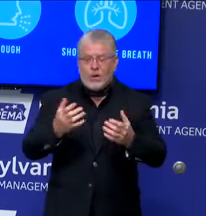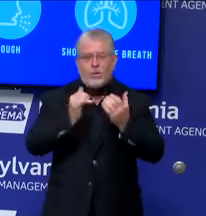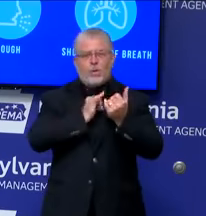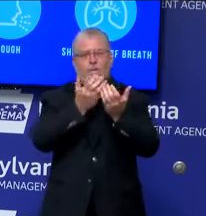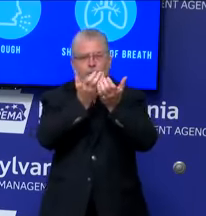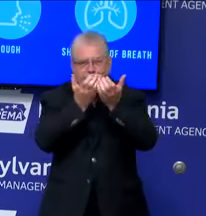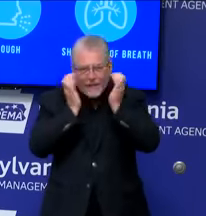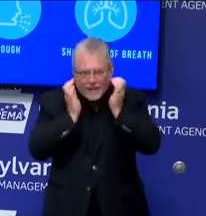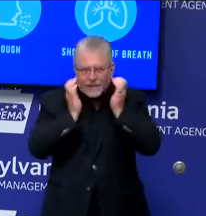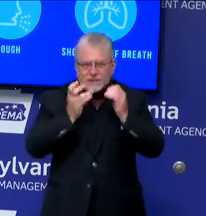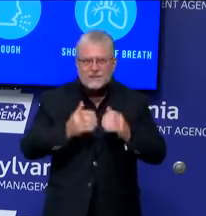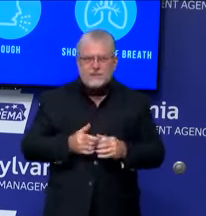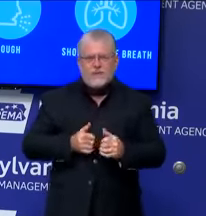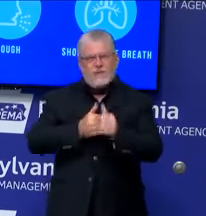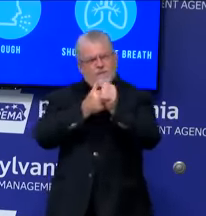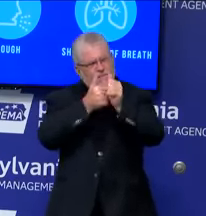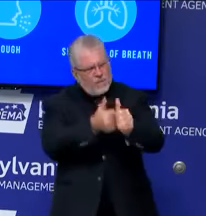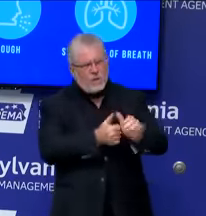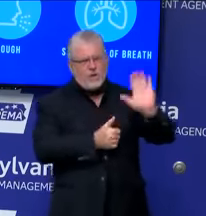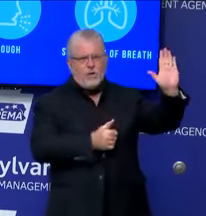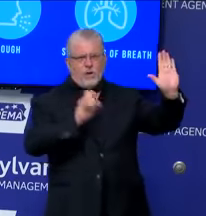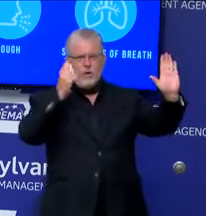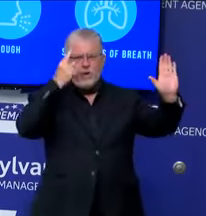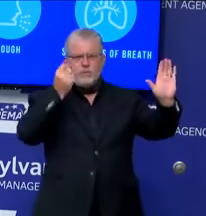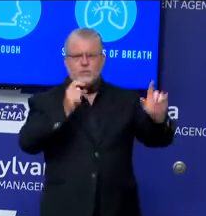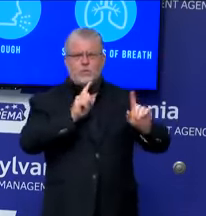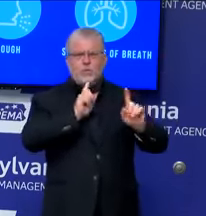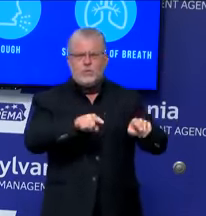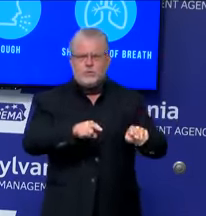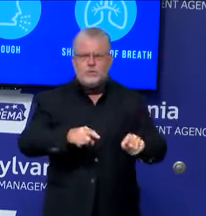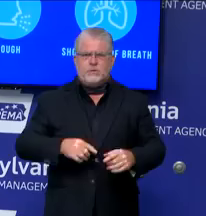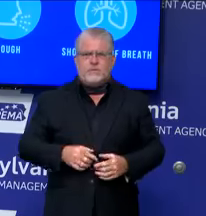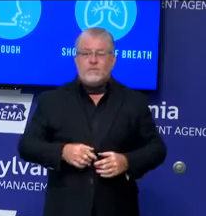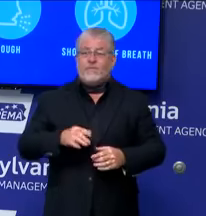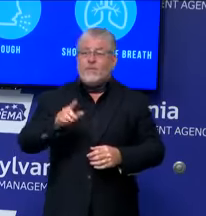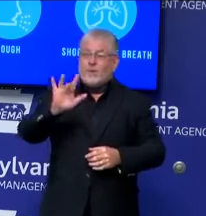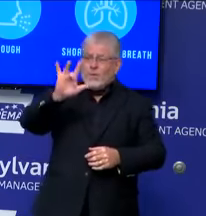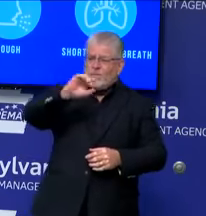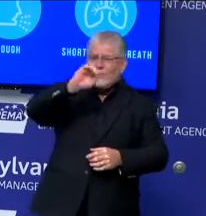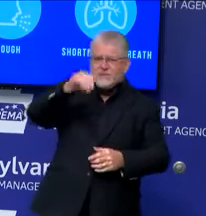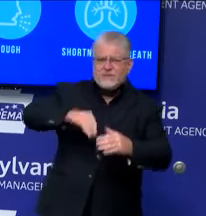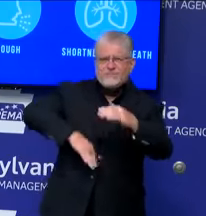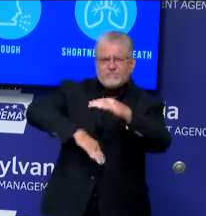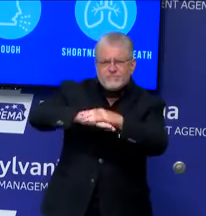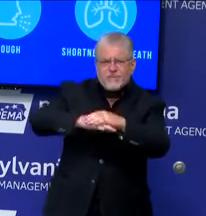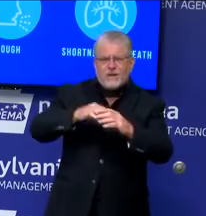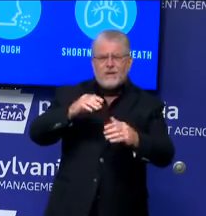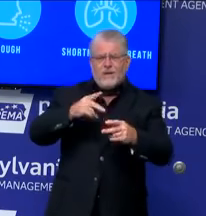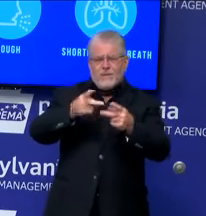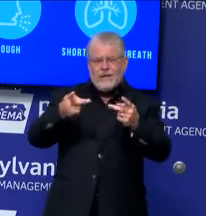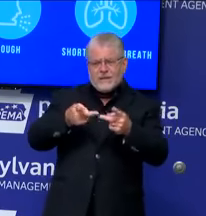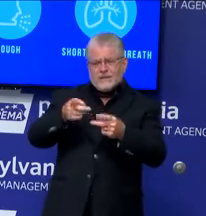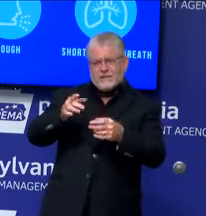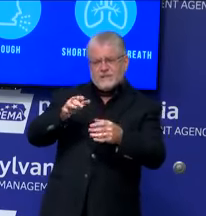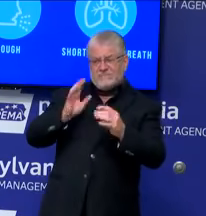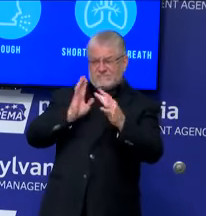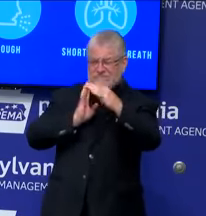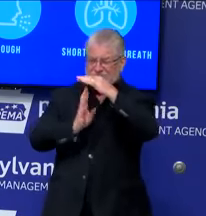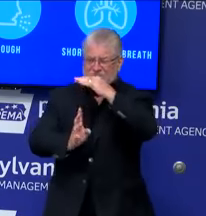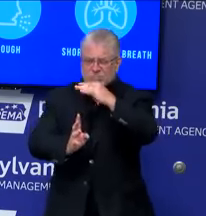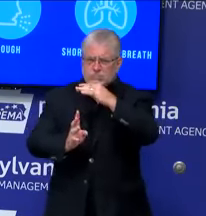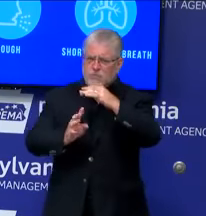in terms of the 25% in restaurants, in terms of the closure of bars and